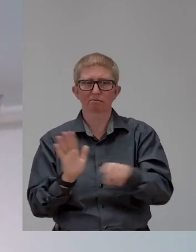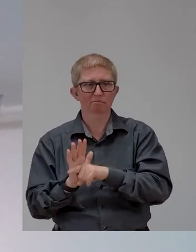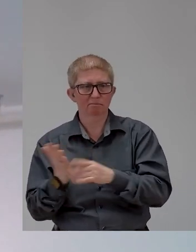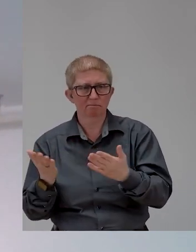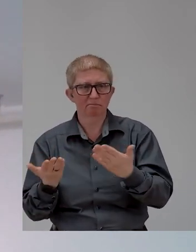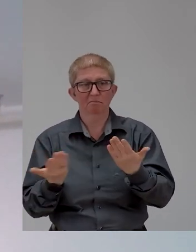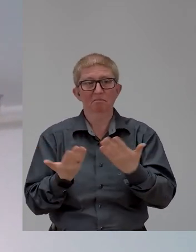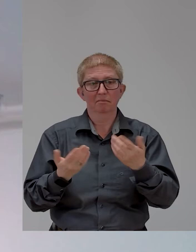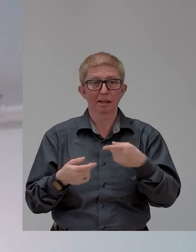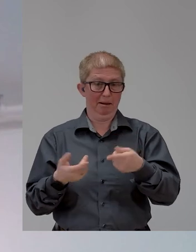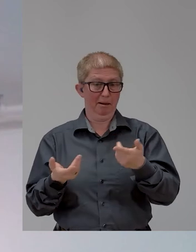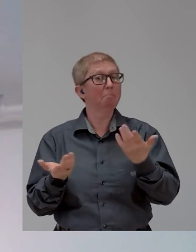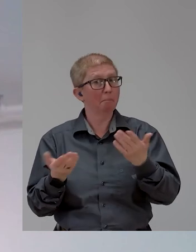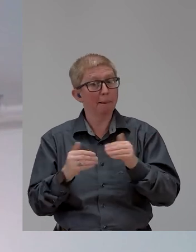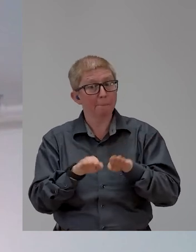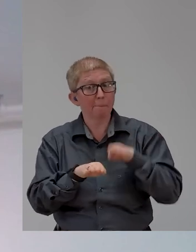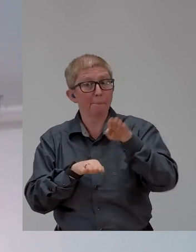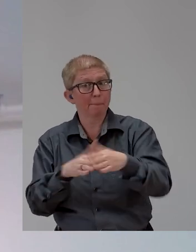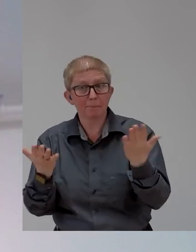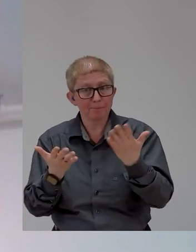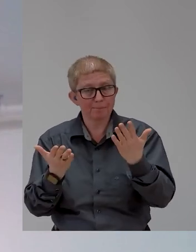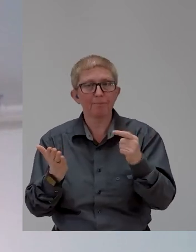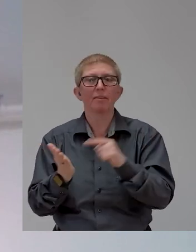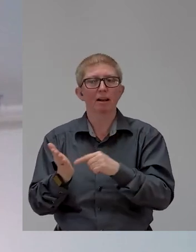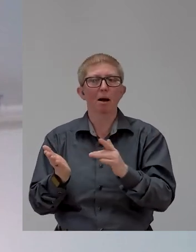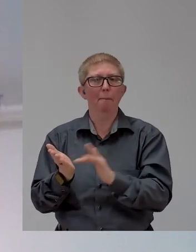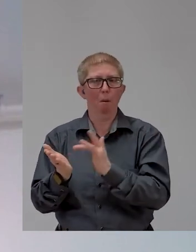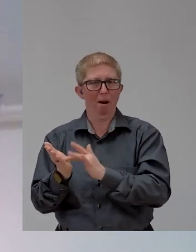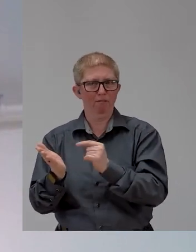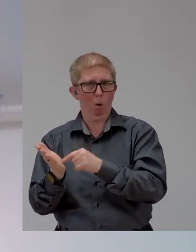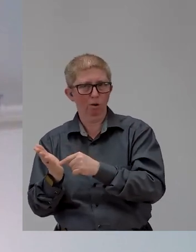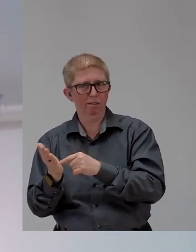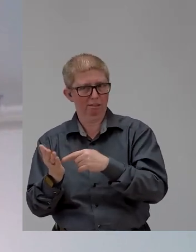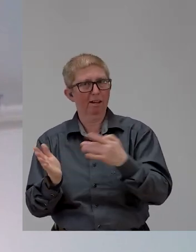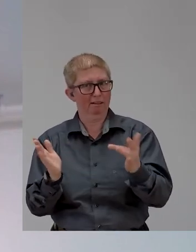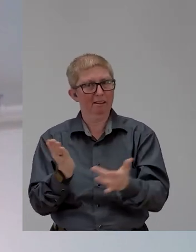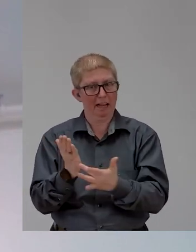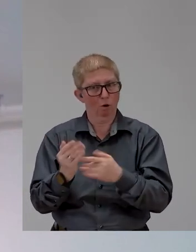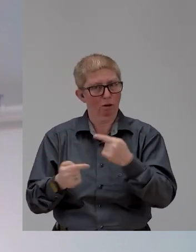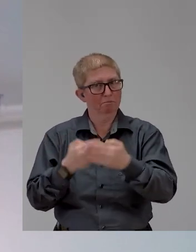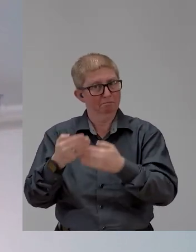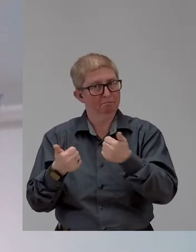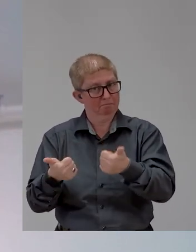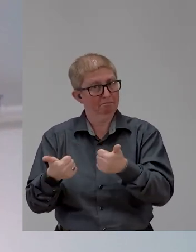potential there to think about how to use the mobile as a lower tech technology as far as trying to stimulate